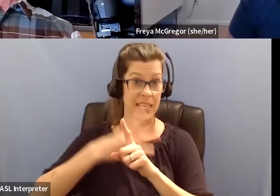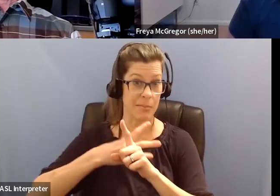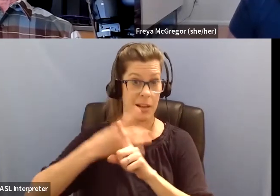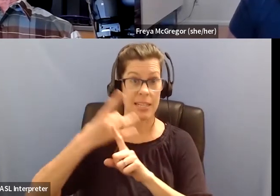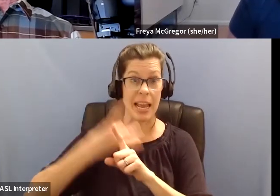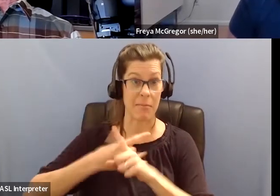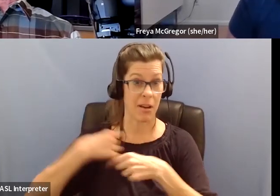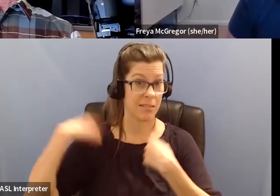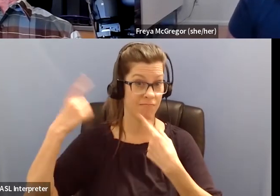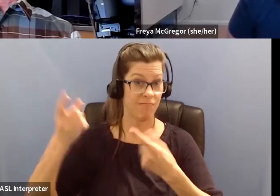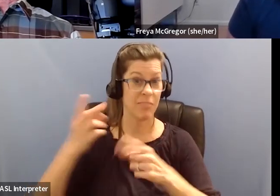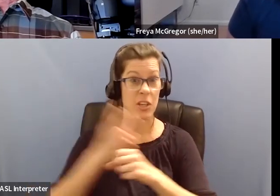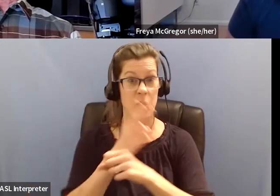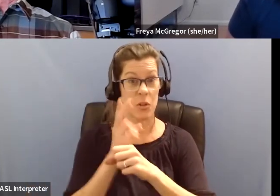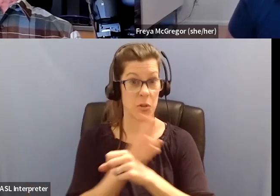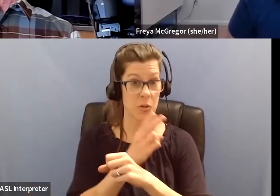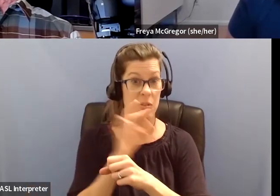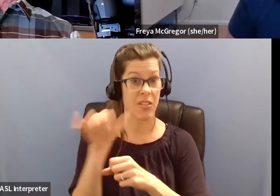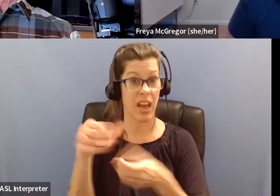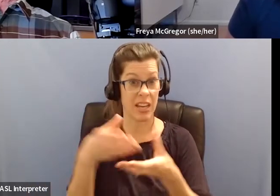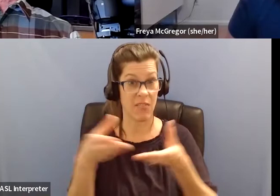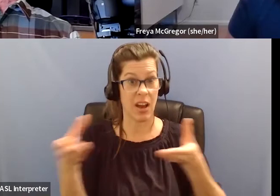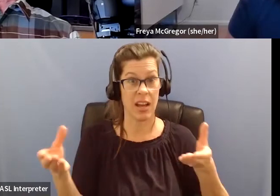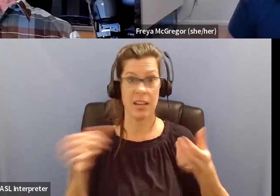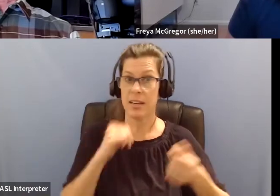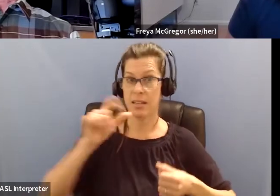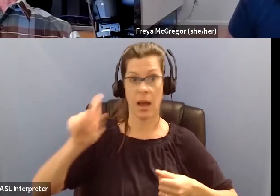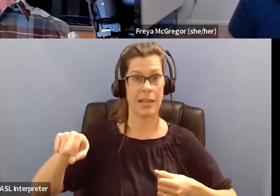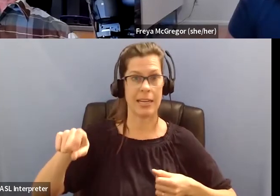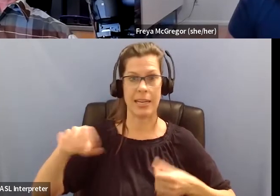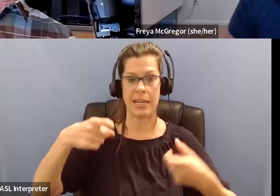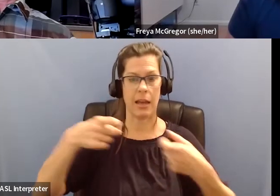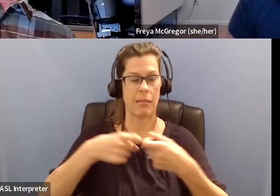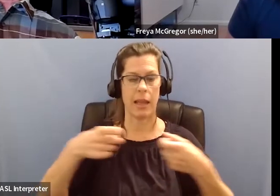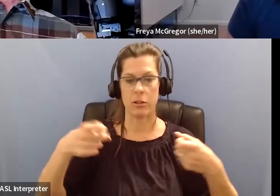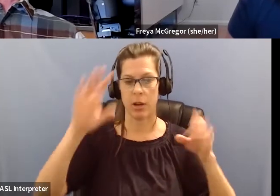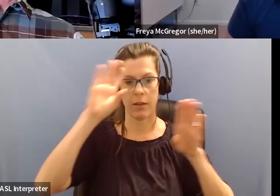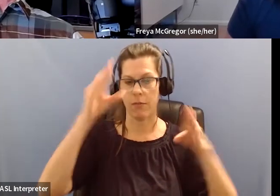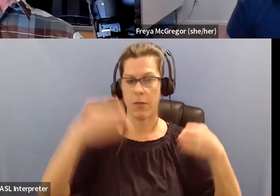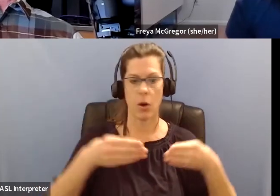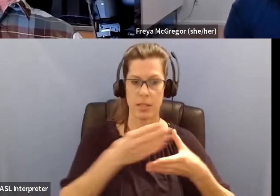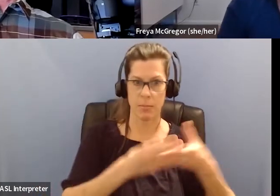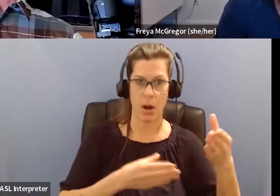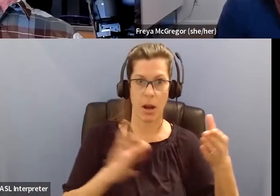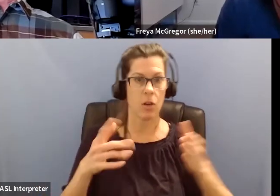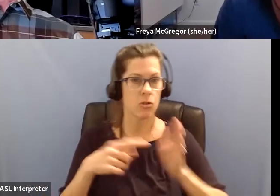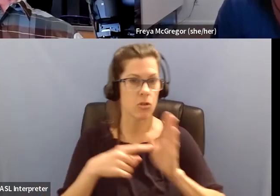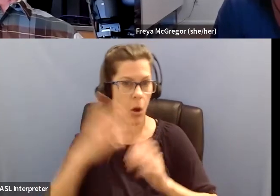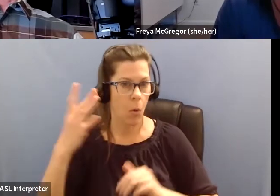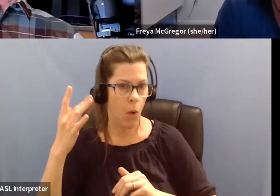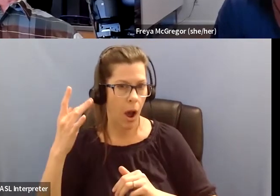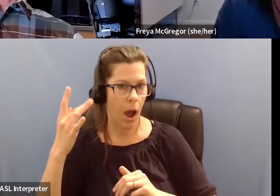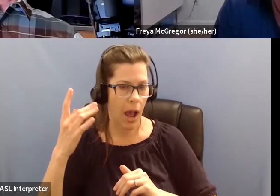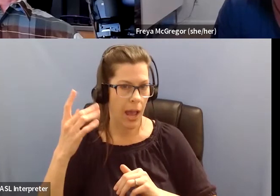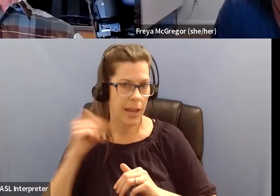months, and I don't need the electric focus. And let me, let me kind of show you why I